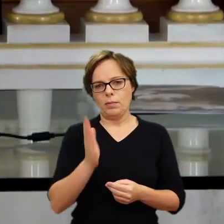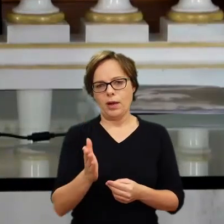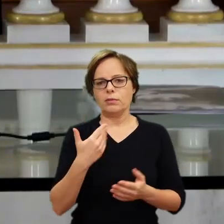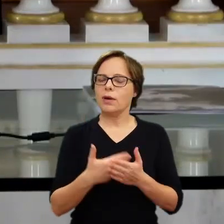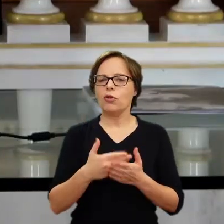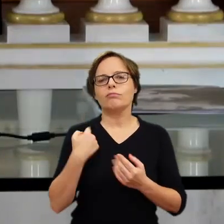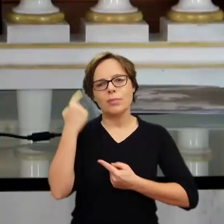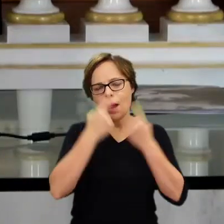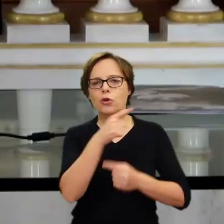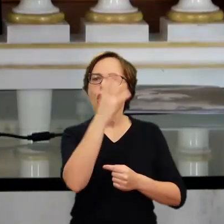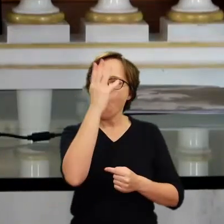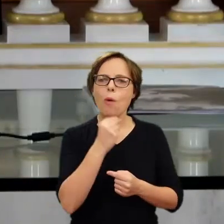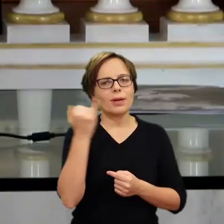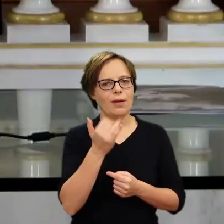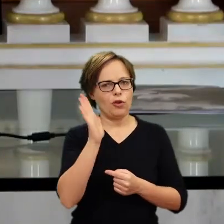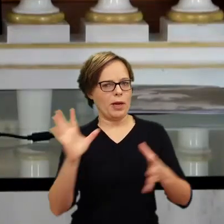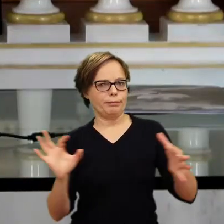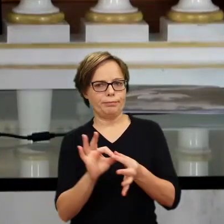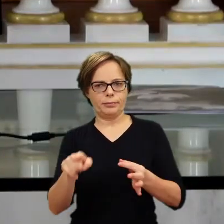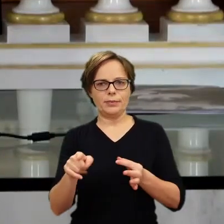painting will always remain with it.